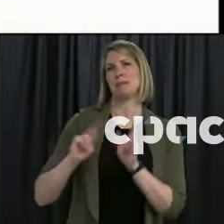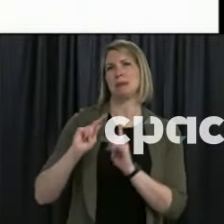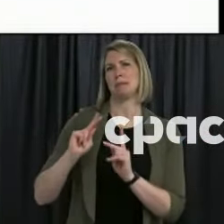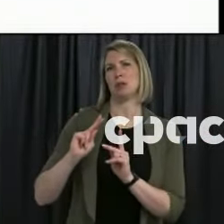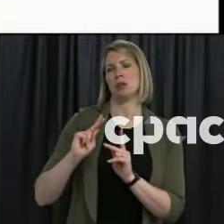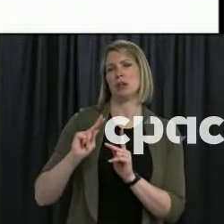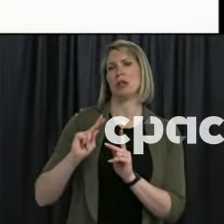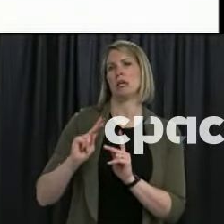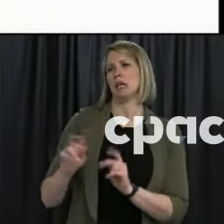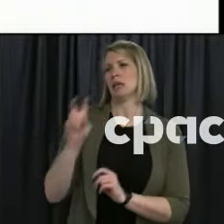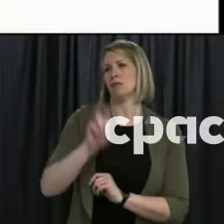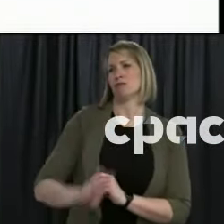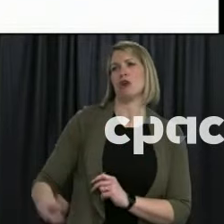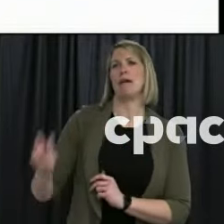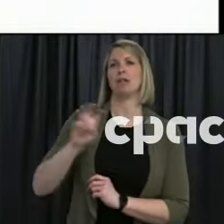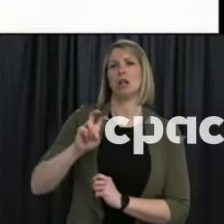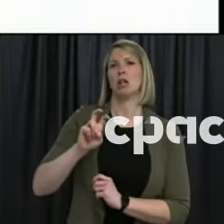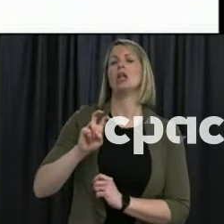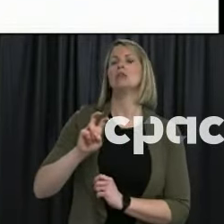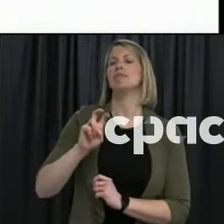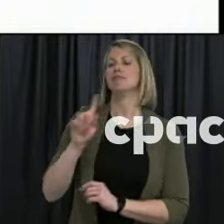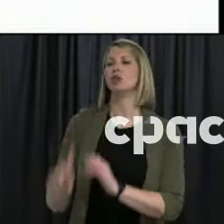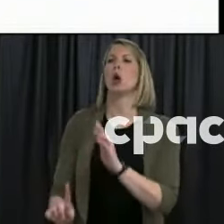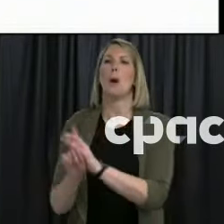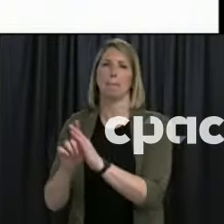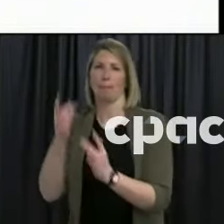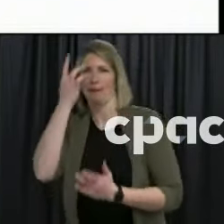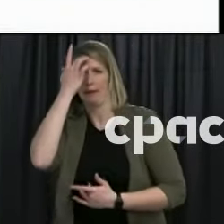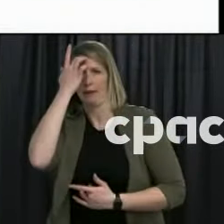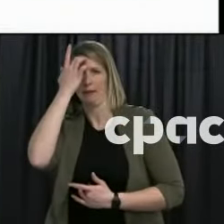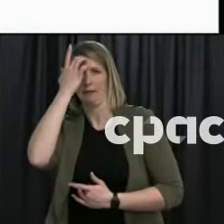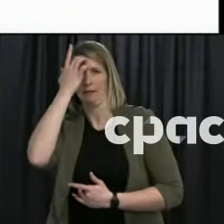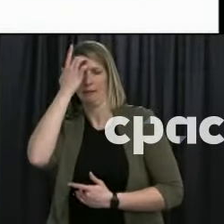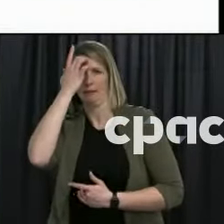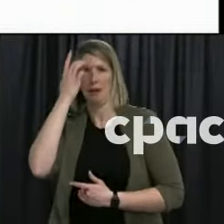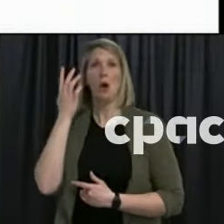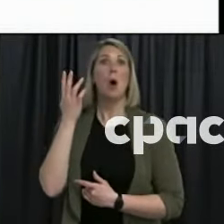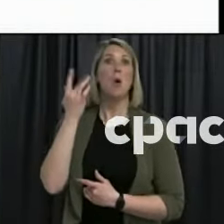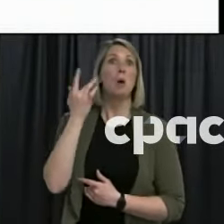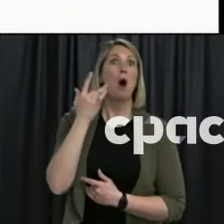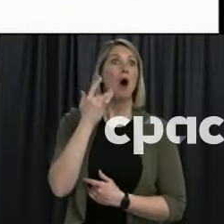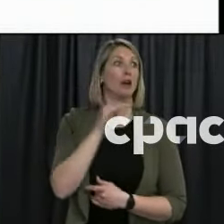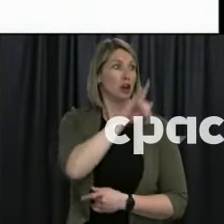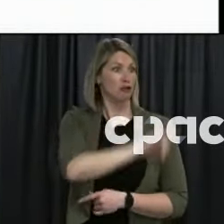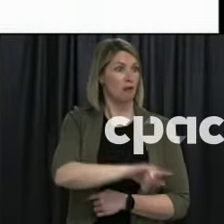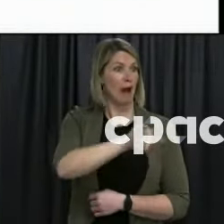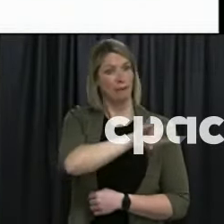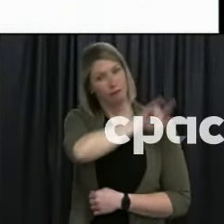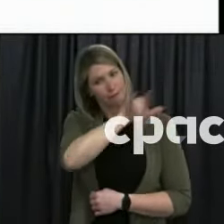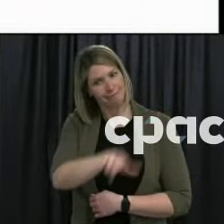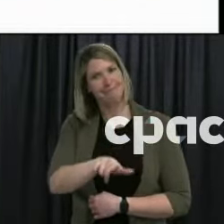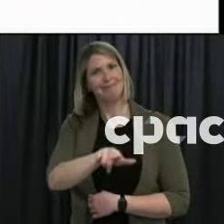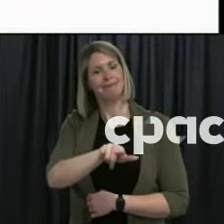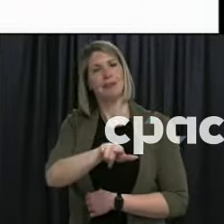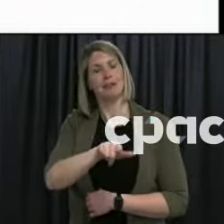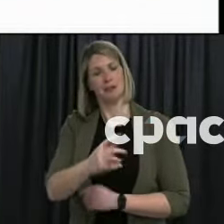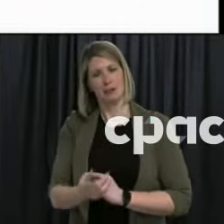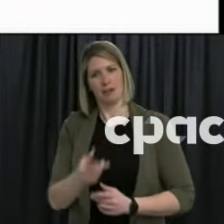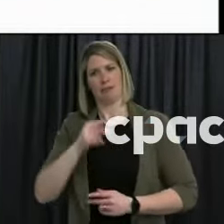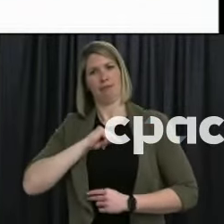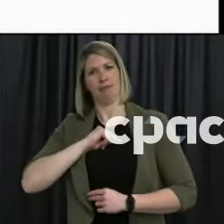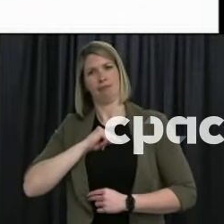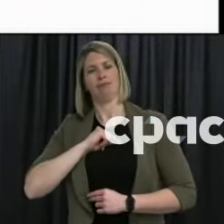imports sometimes lead to secondary infections usually due to close contacts and over a two-month period you could have for instance